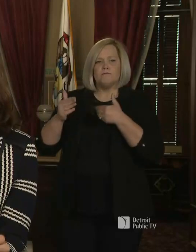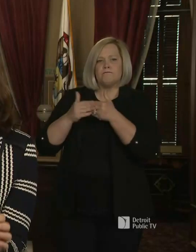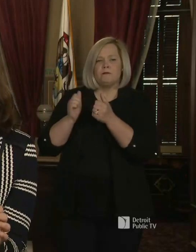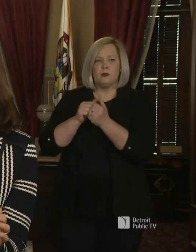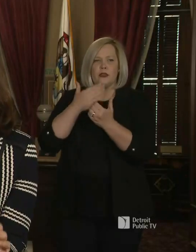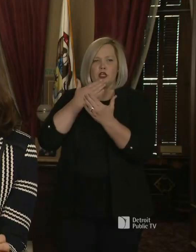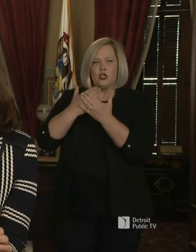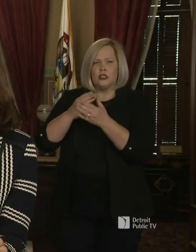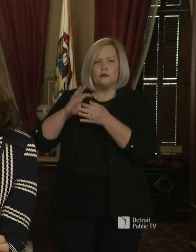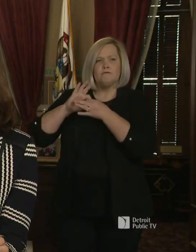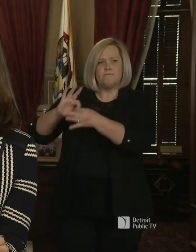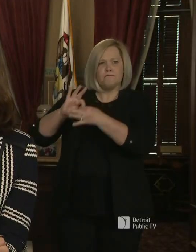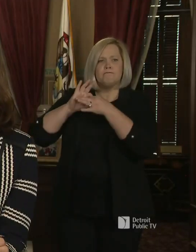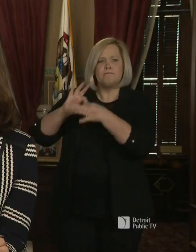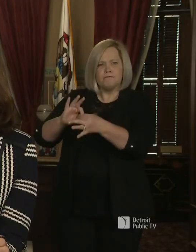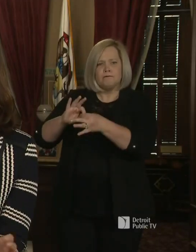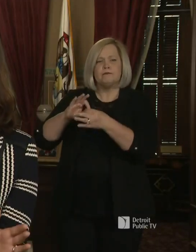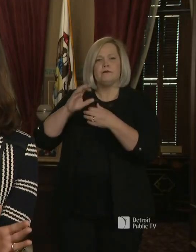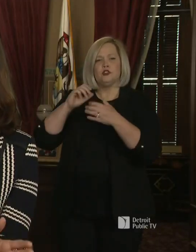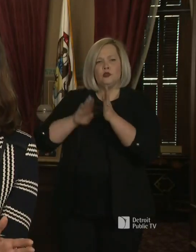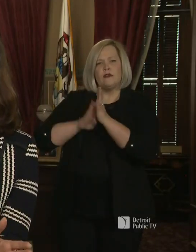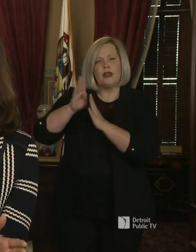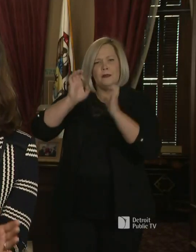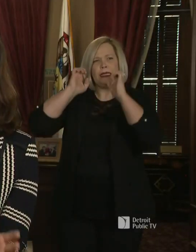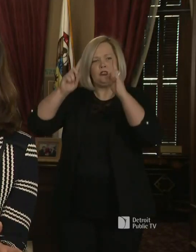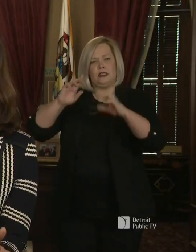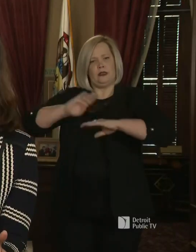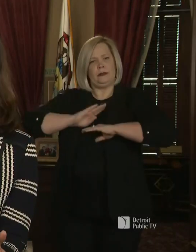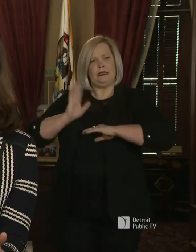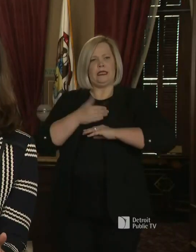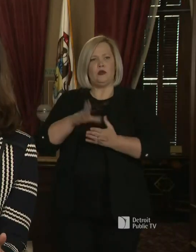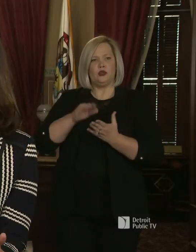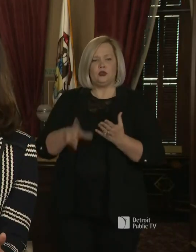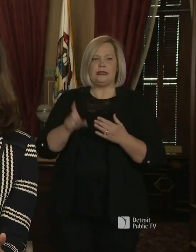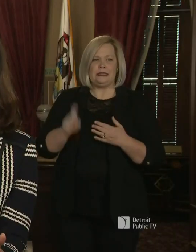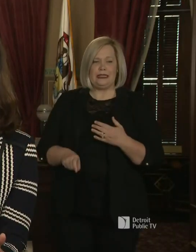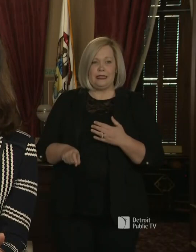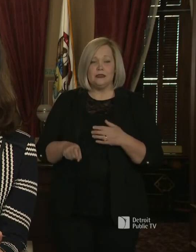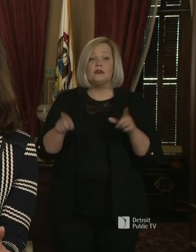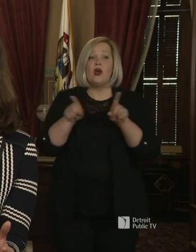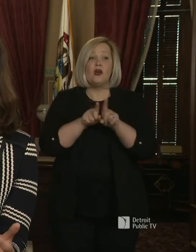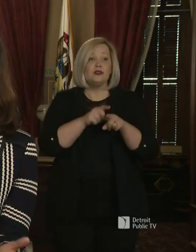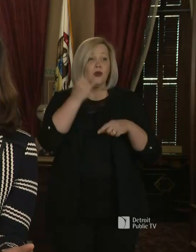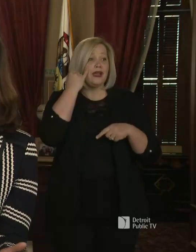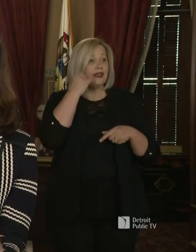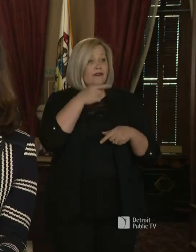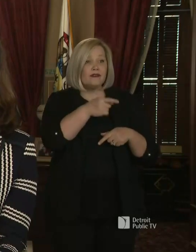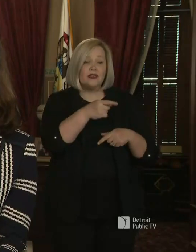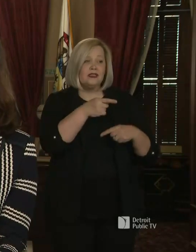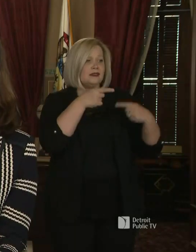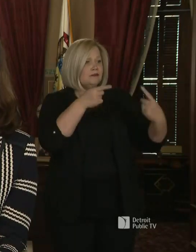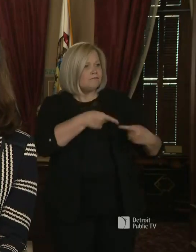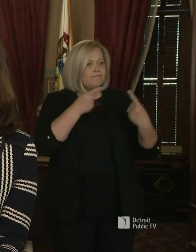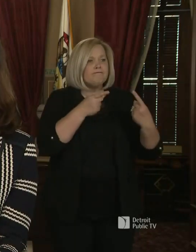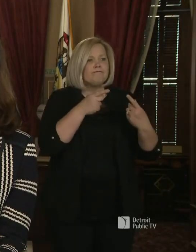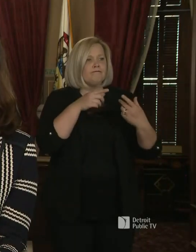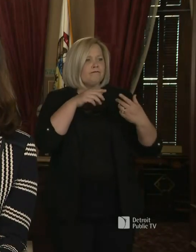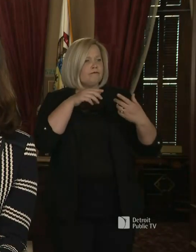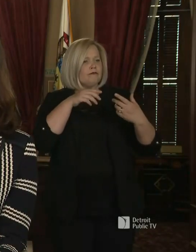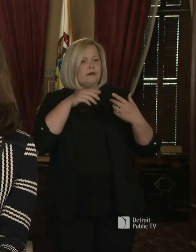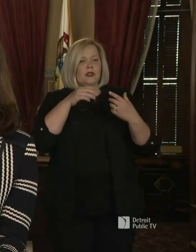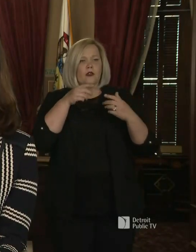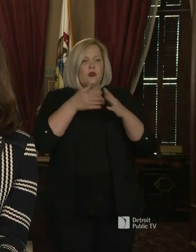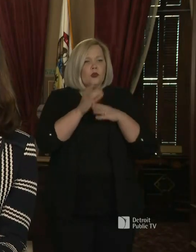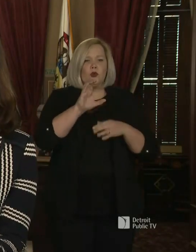education that meets the needs of our kids. And we're not going to penalize people for having a hard time in COVID-19.